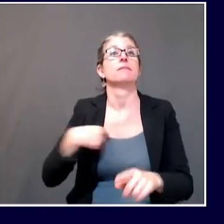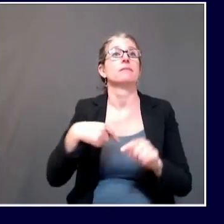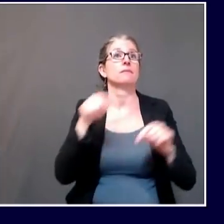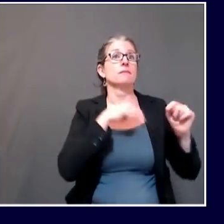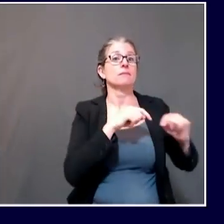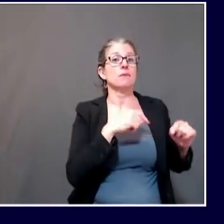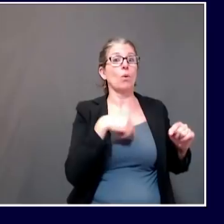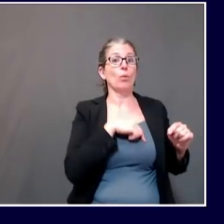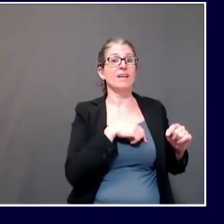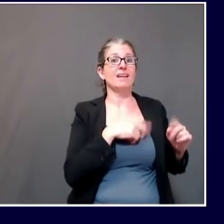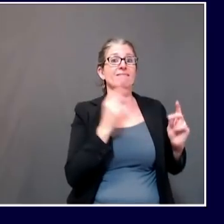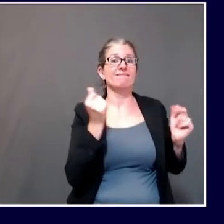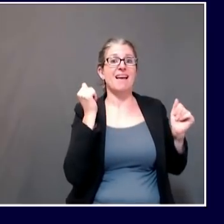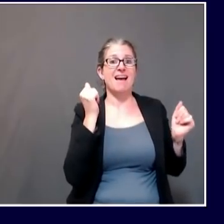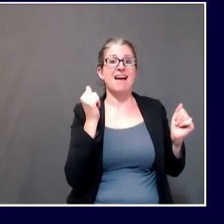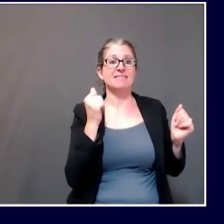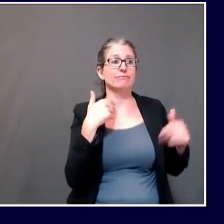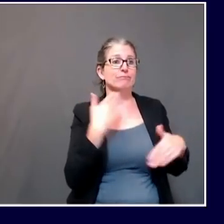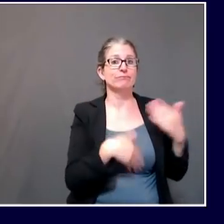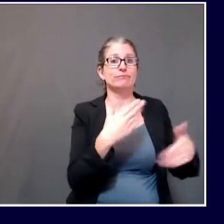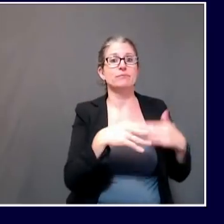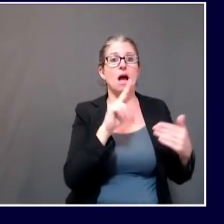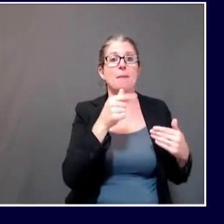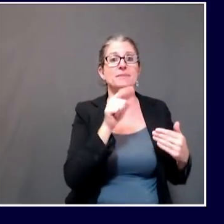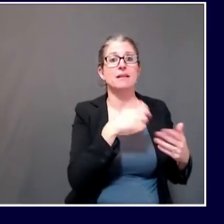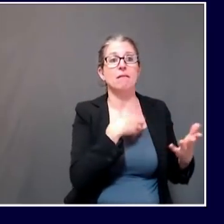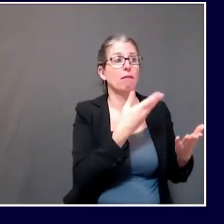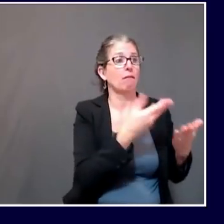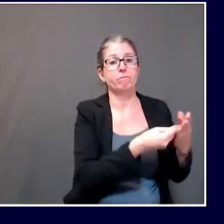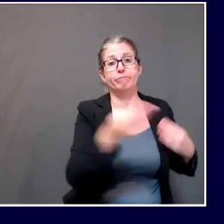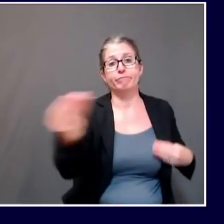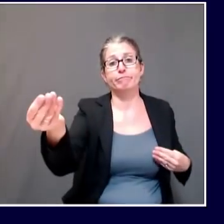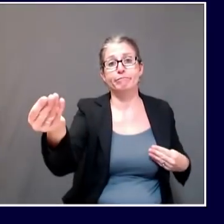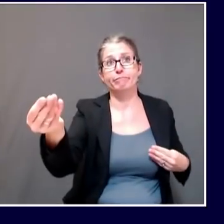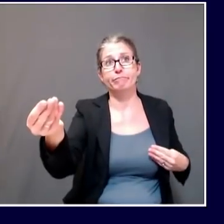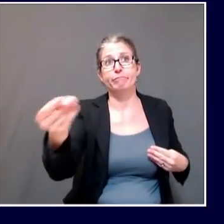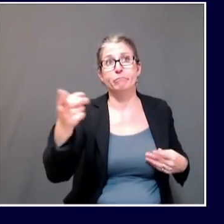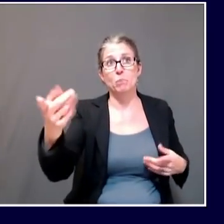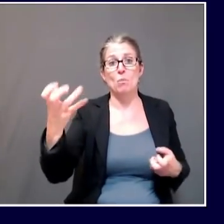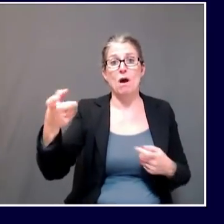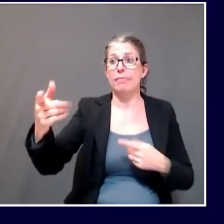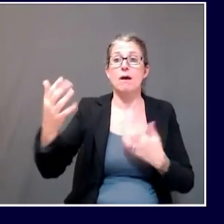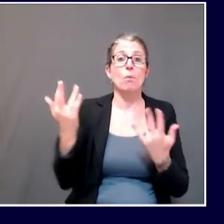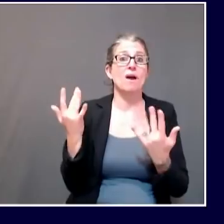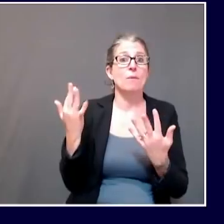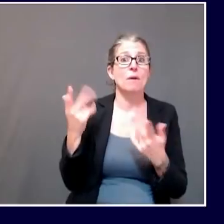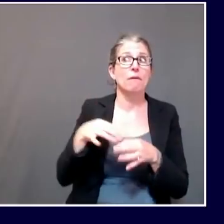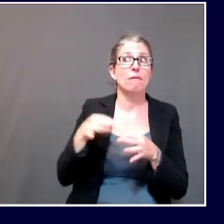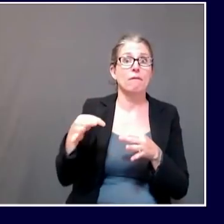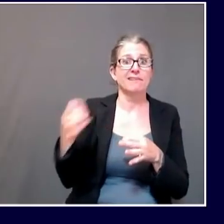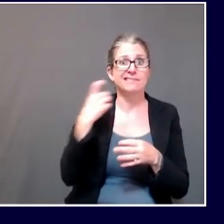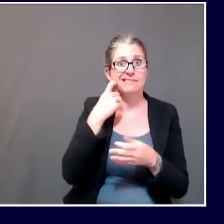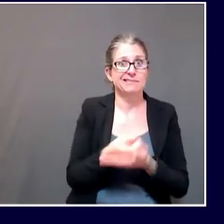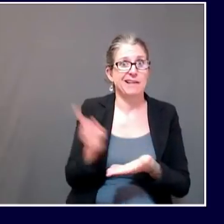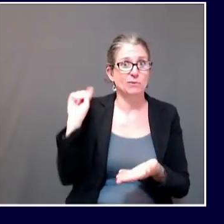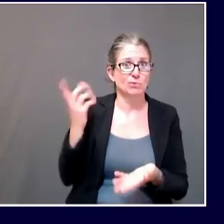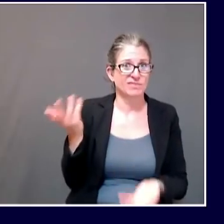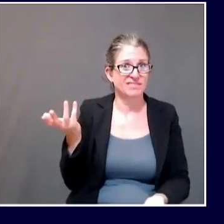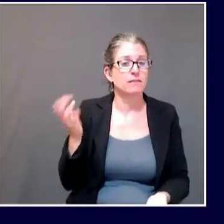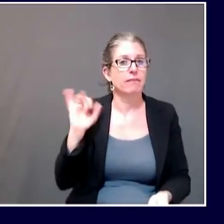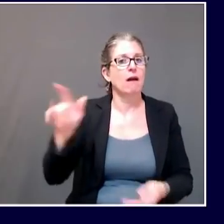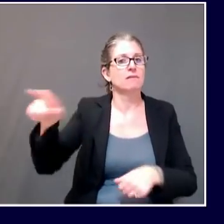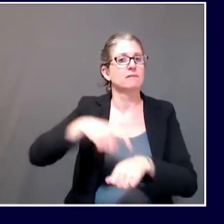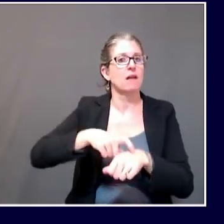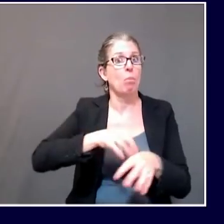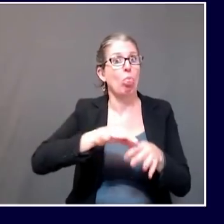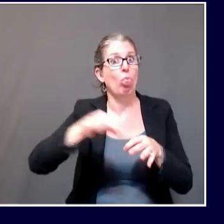their work. Um, when we got their document, we decided it was time for us to update our community sports guidance so we could both benefit from their work